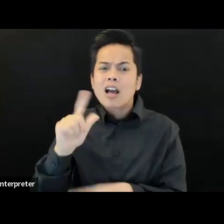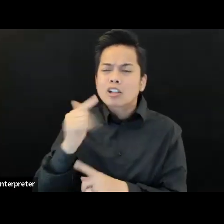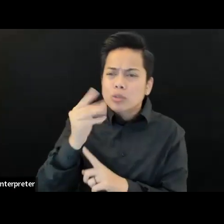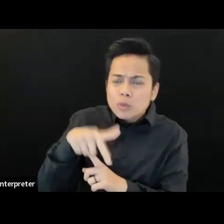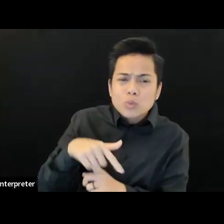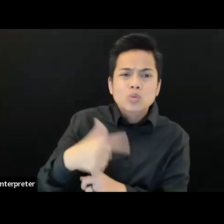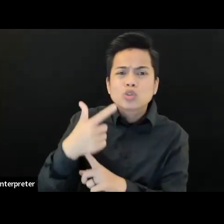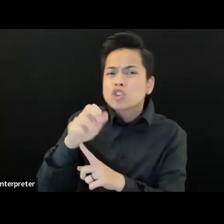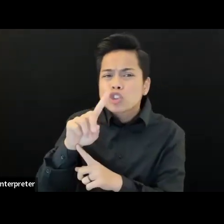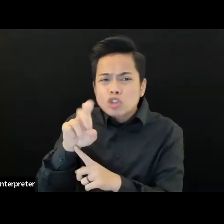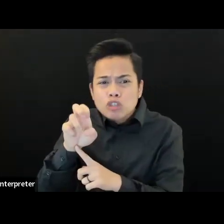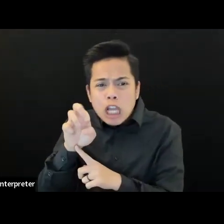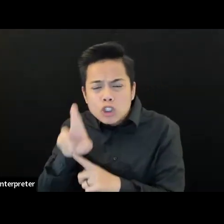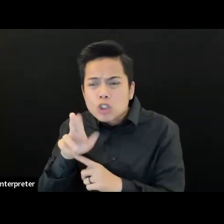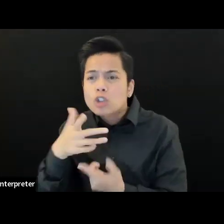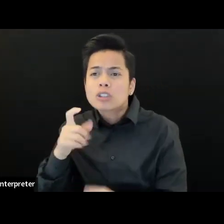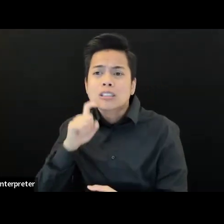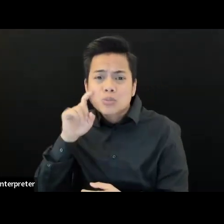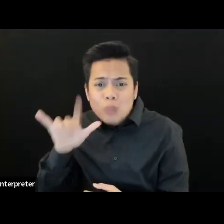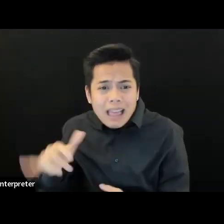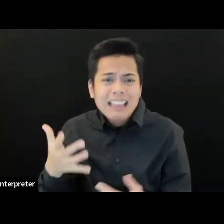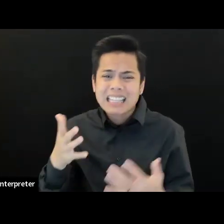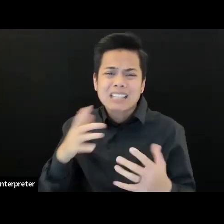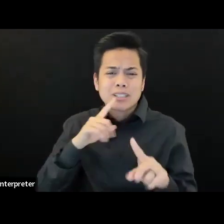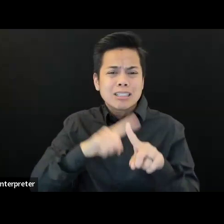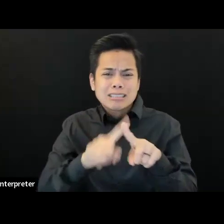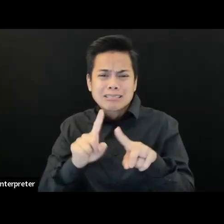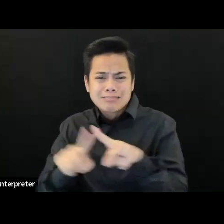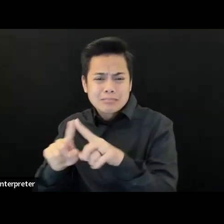within representation of the DCC team.